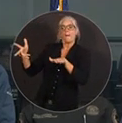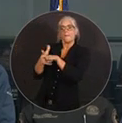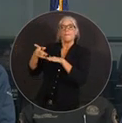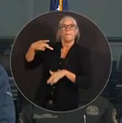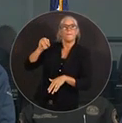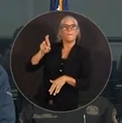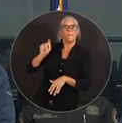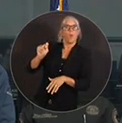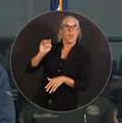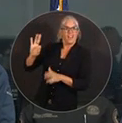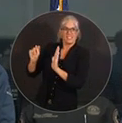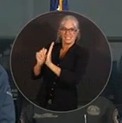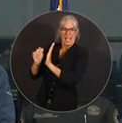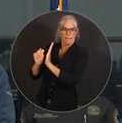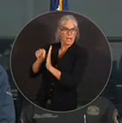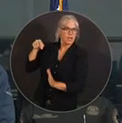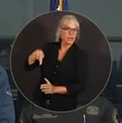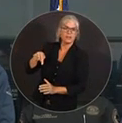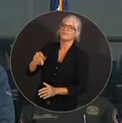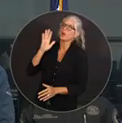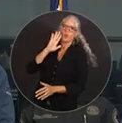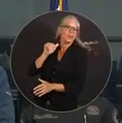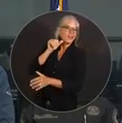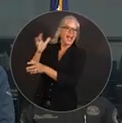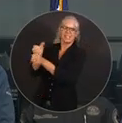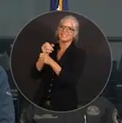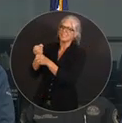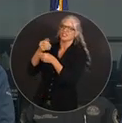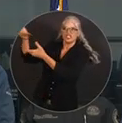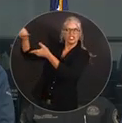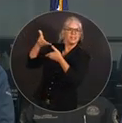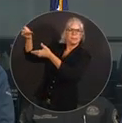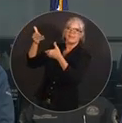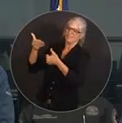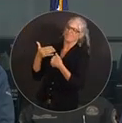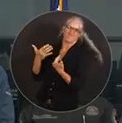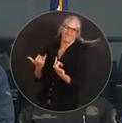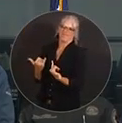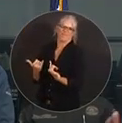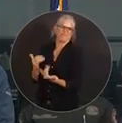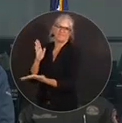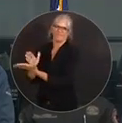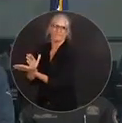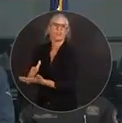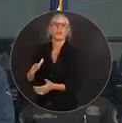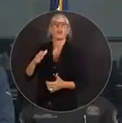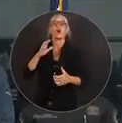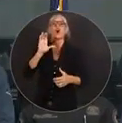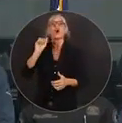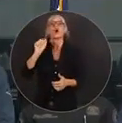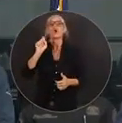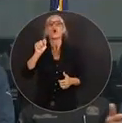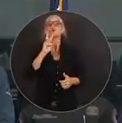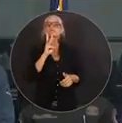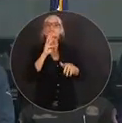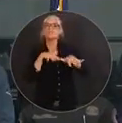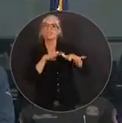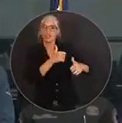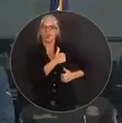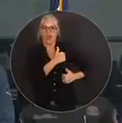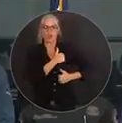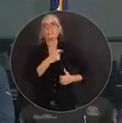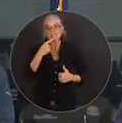are not going to be receiving ships at this point per the Coast Guard. They do have a lot of fuel that's on hand. And the